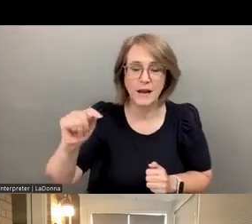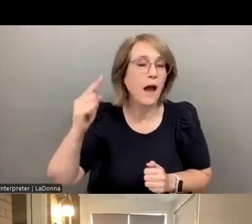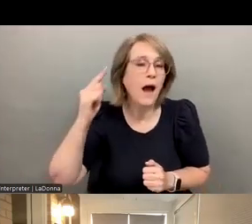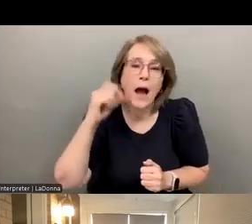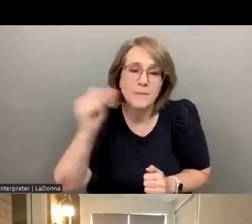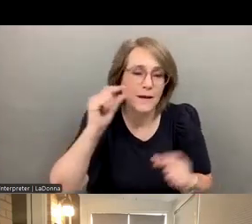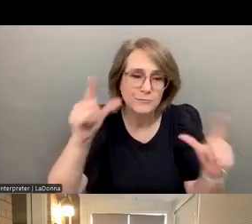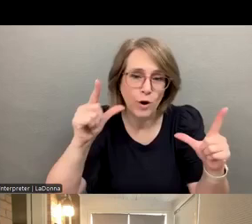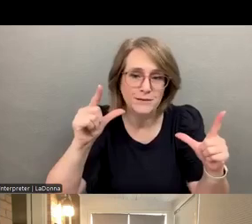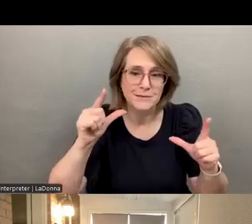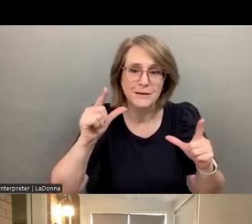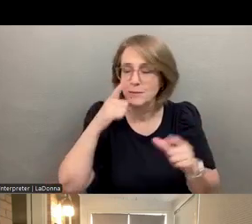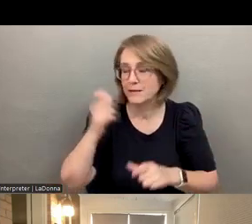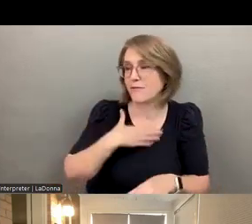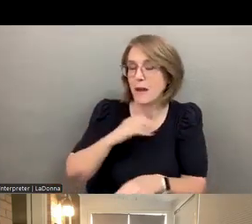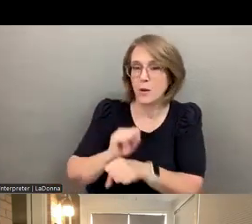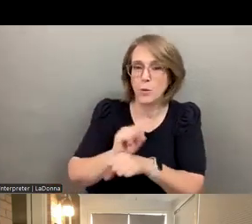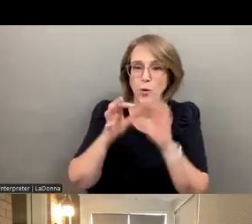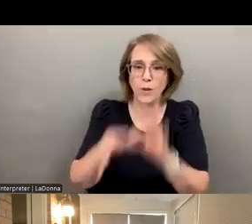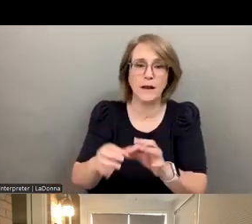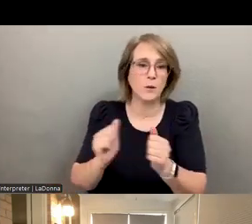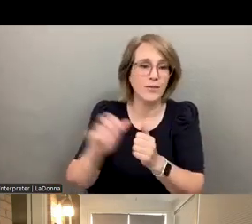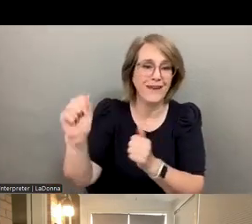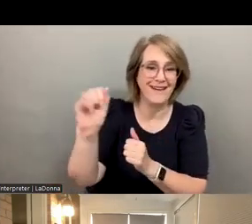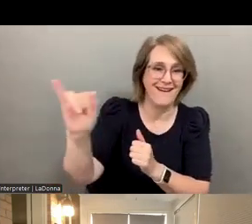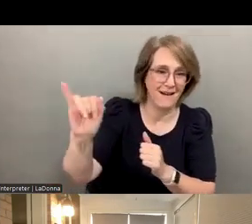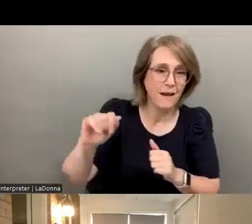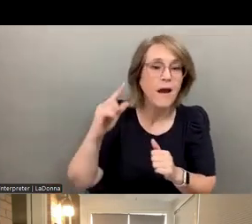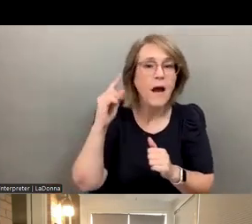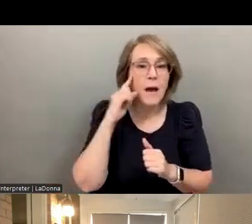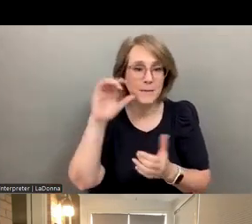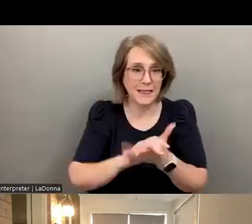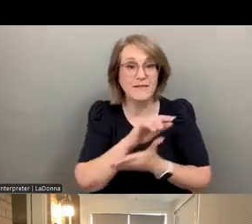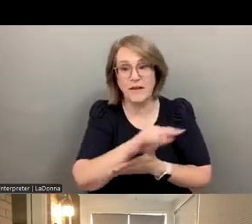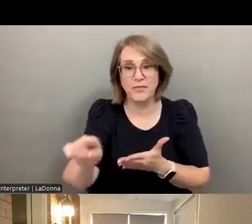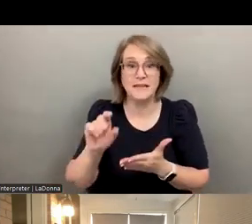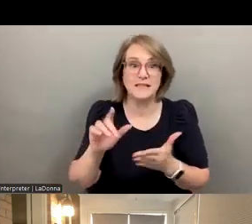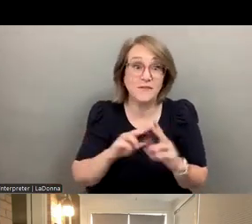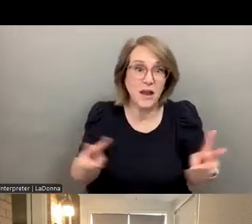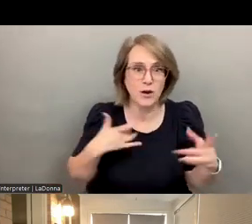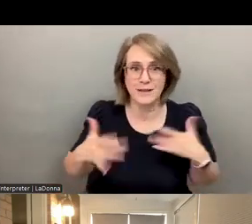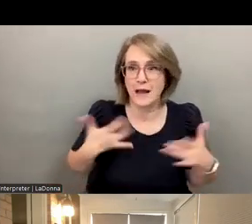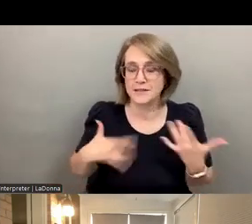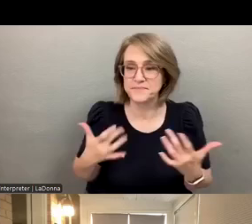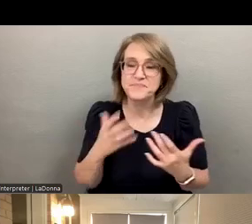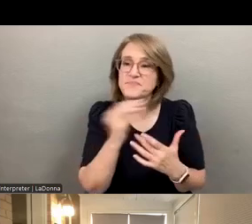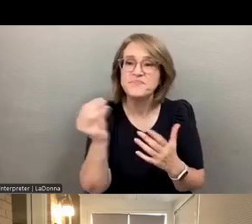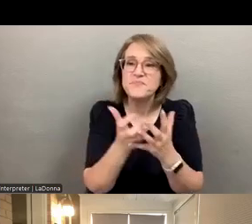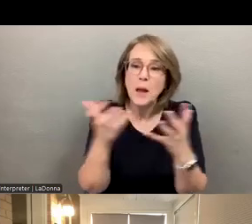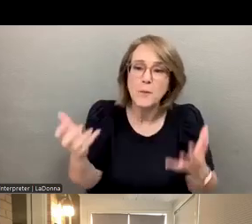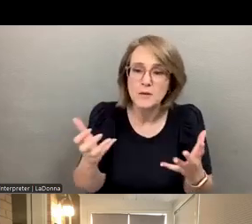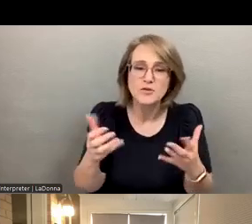surprising maybe given the work I do related to artificial intelligence. think this stuff is extremely exciting. And the amount